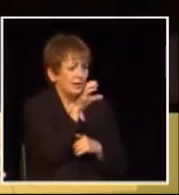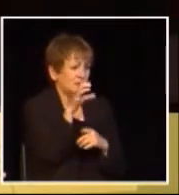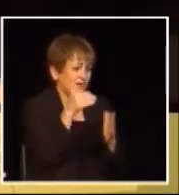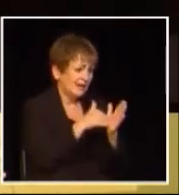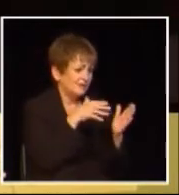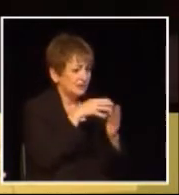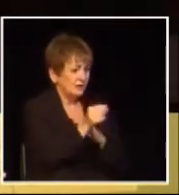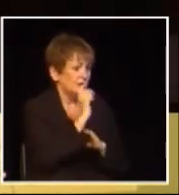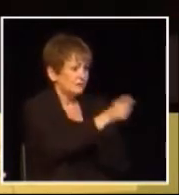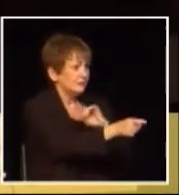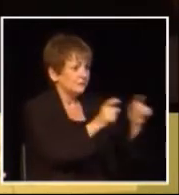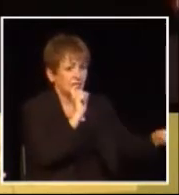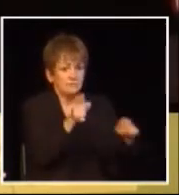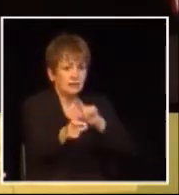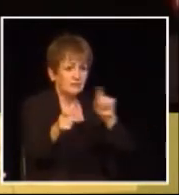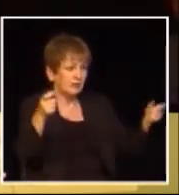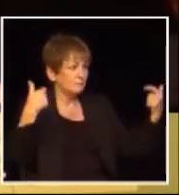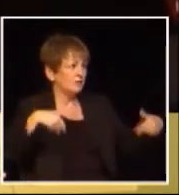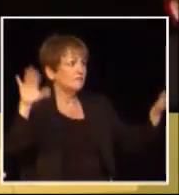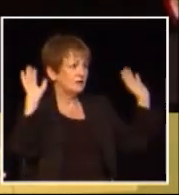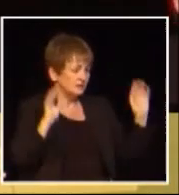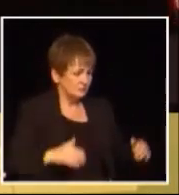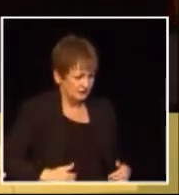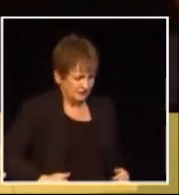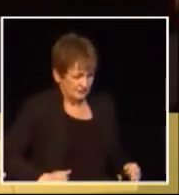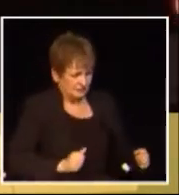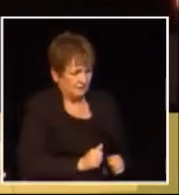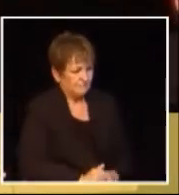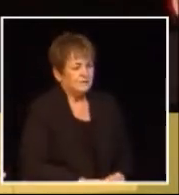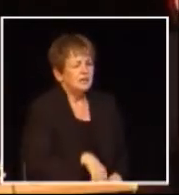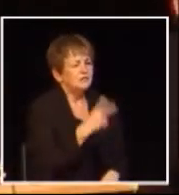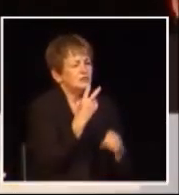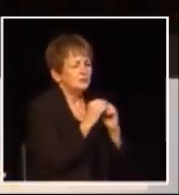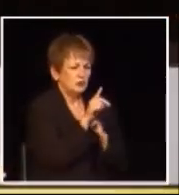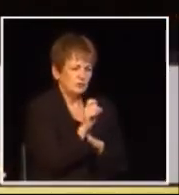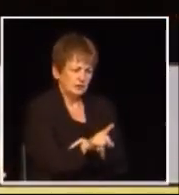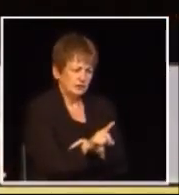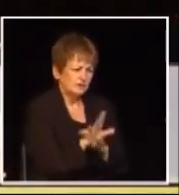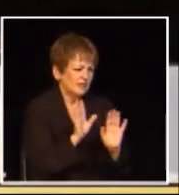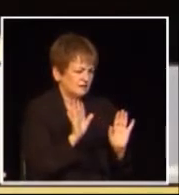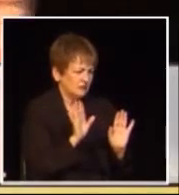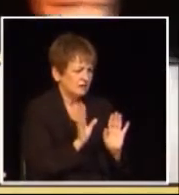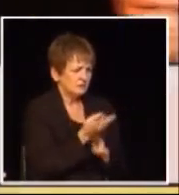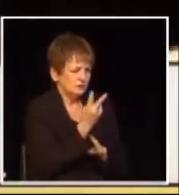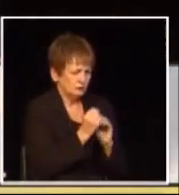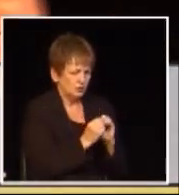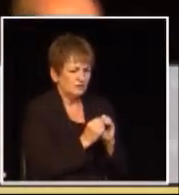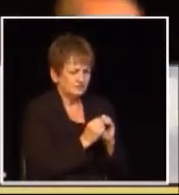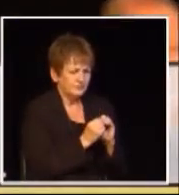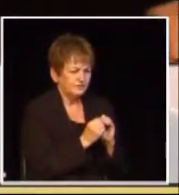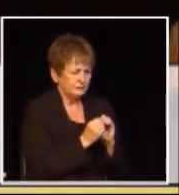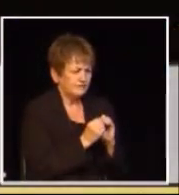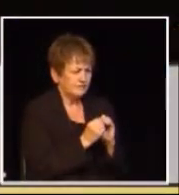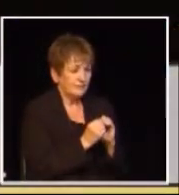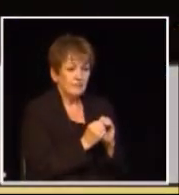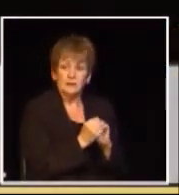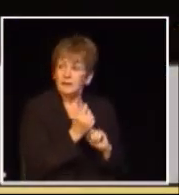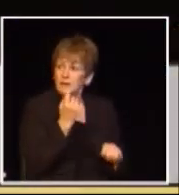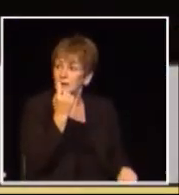why don't we just give everybody a check for 100 grand and be done with it okay I'm going to take two more questions